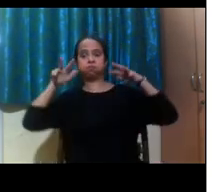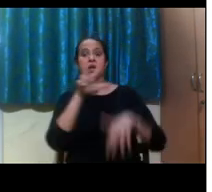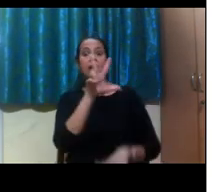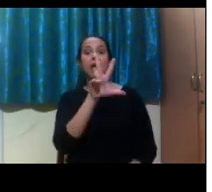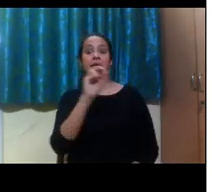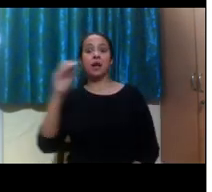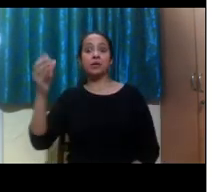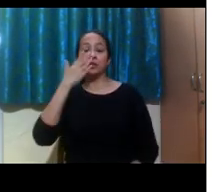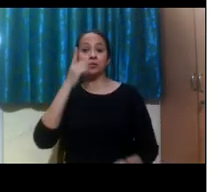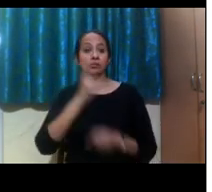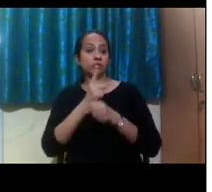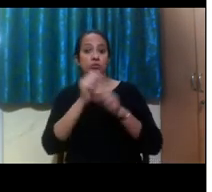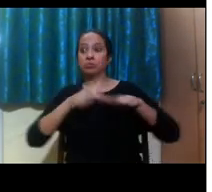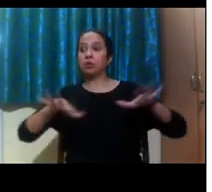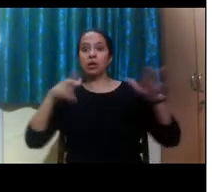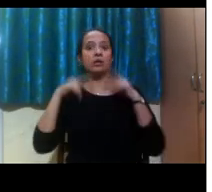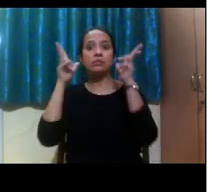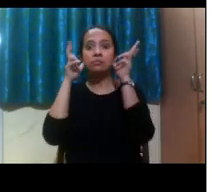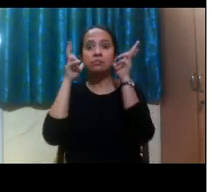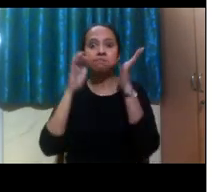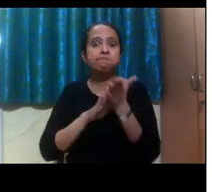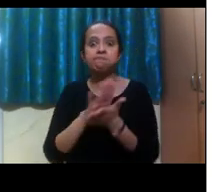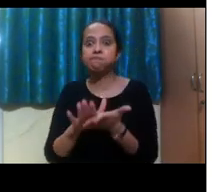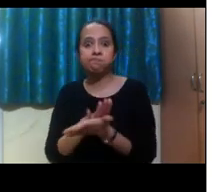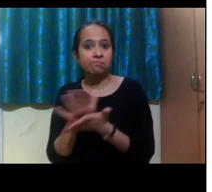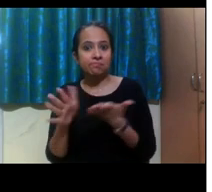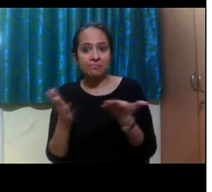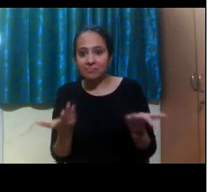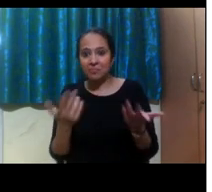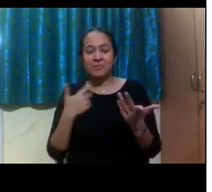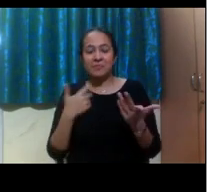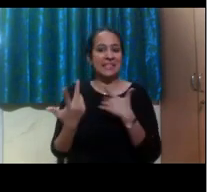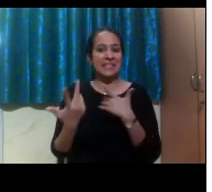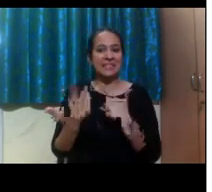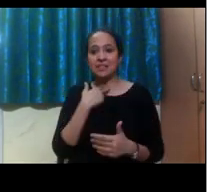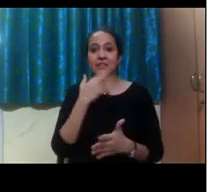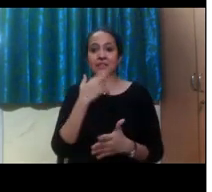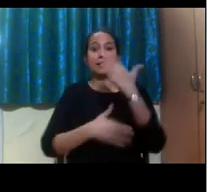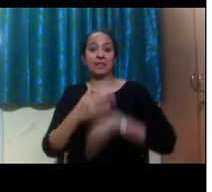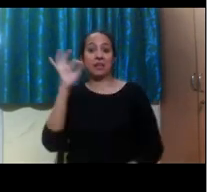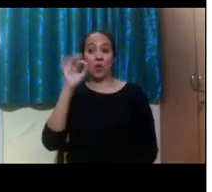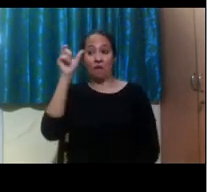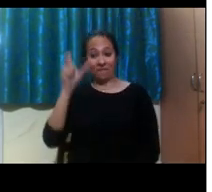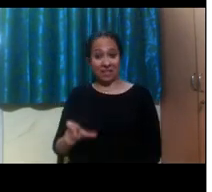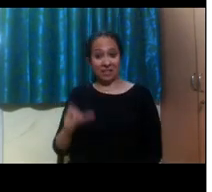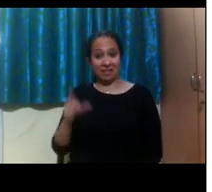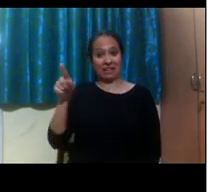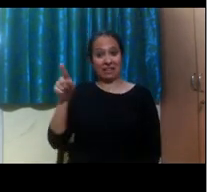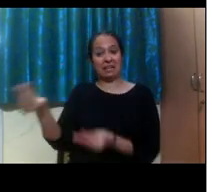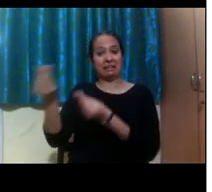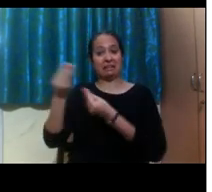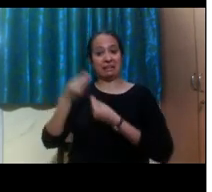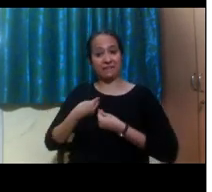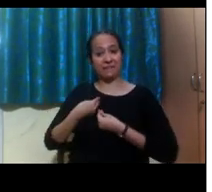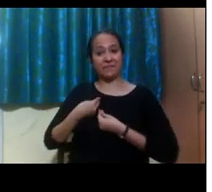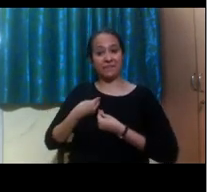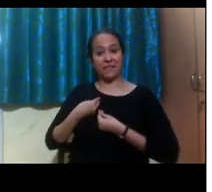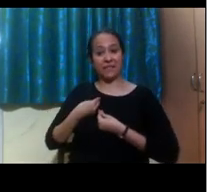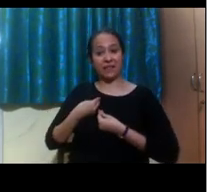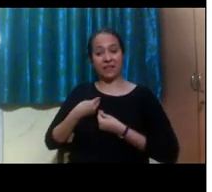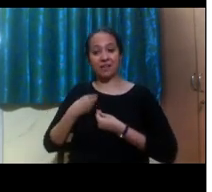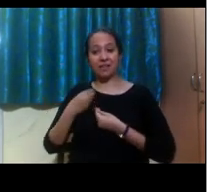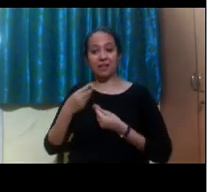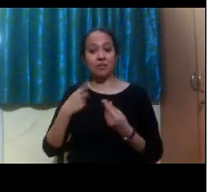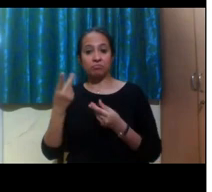hear the professor. So in those cases, the disability office actually lended me something similar to an appellate